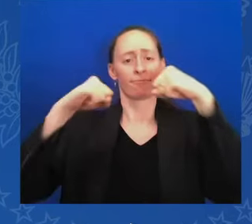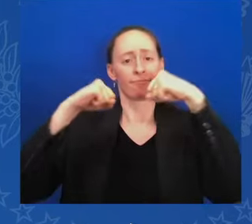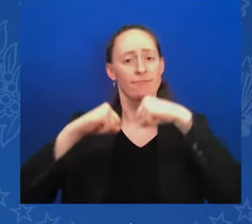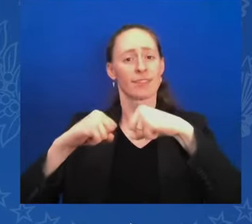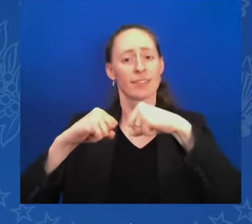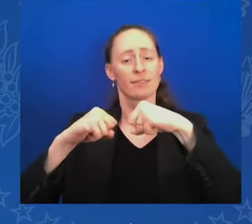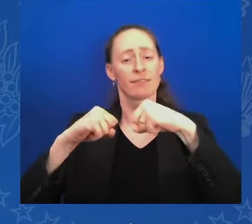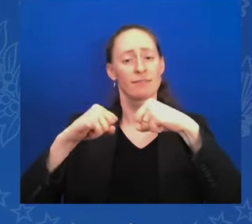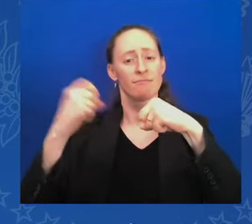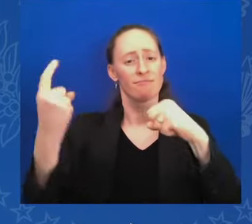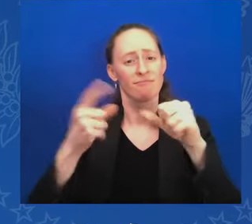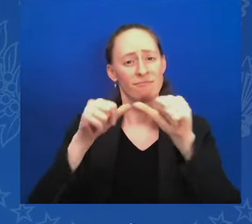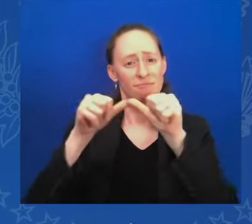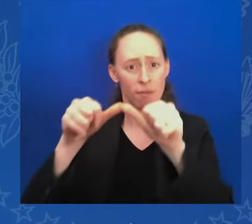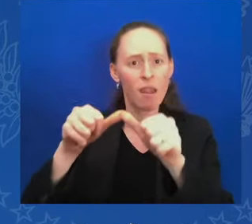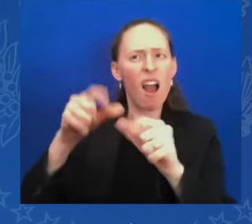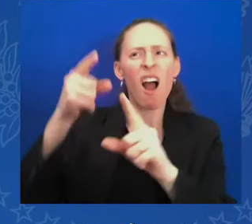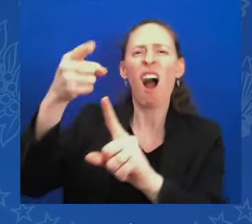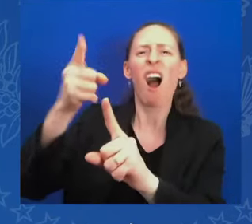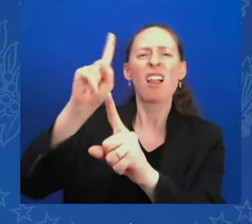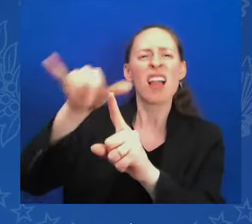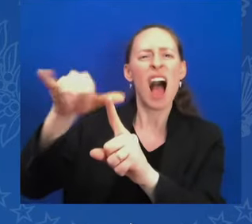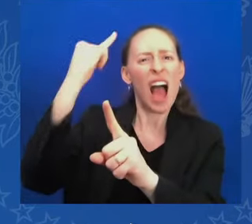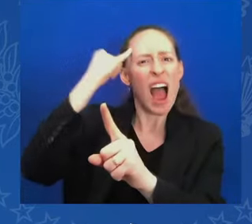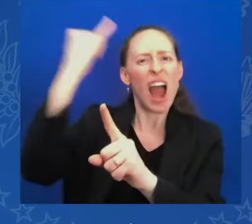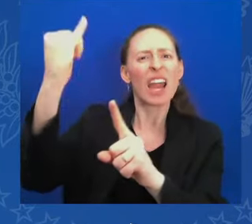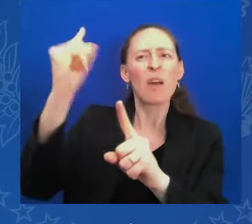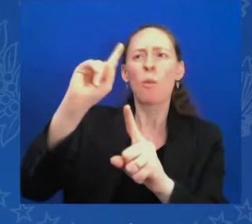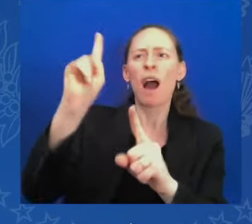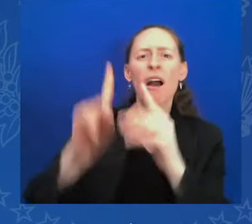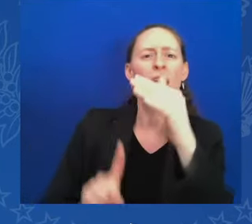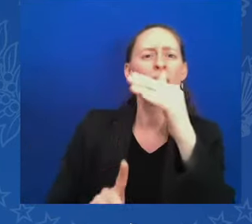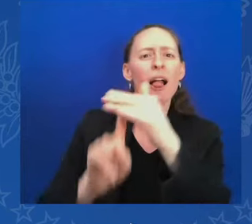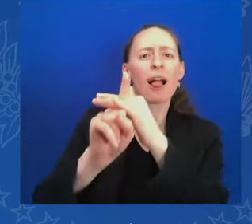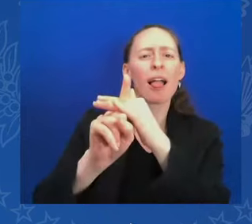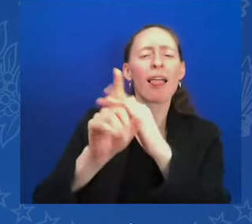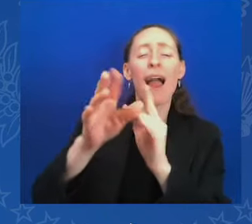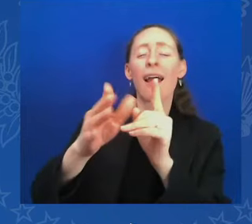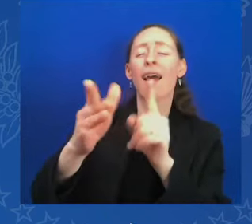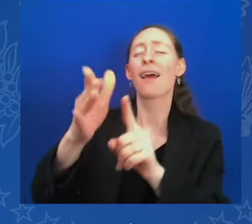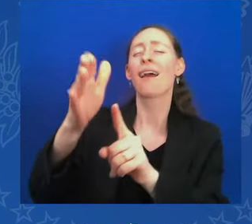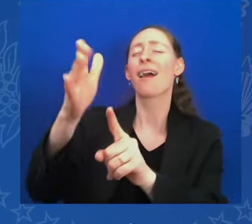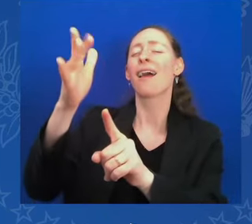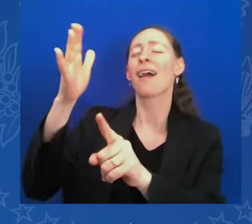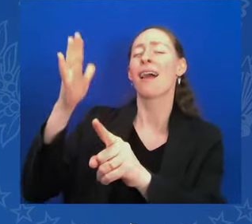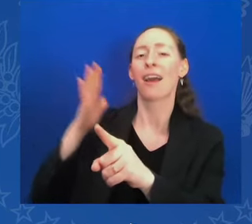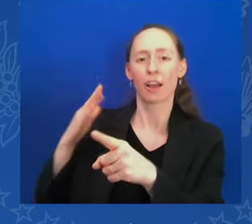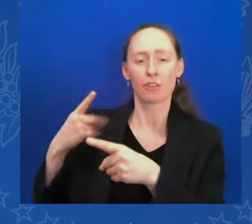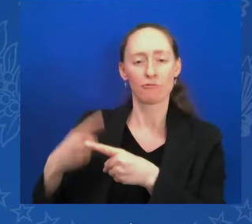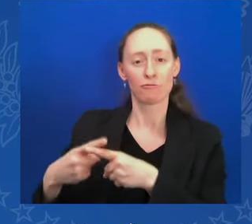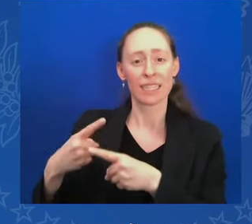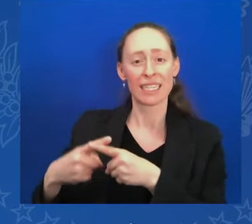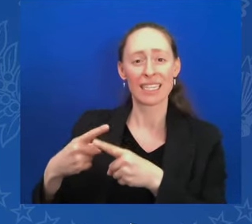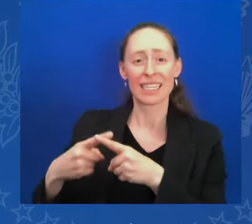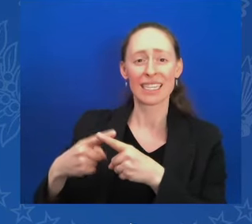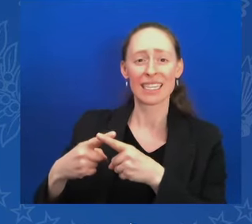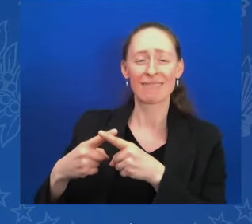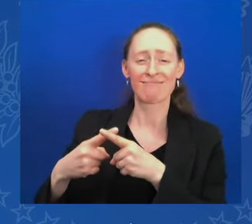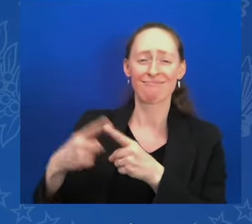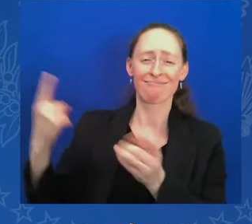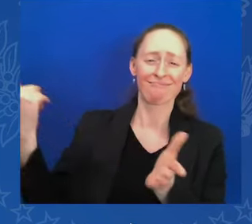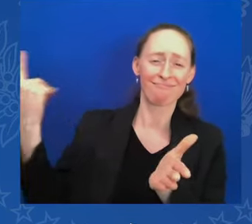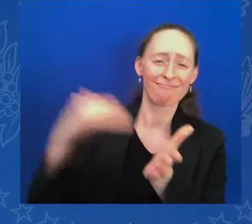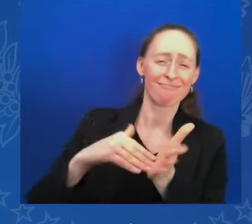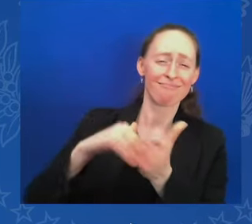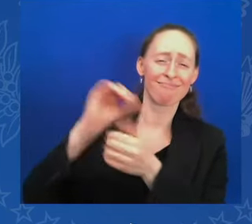ago, where some of the greatest thinkers in world history conceived the notion of we, the people. That's where it came from. We,